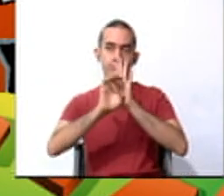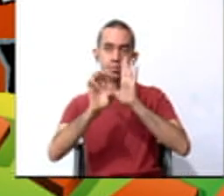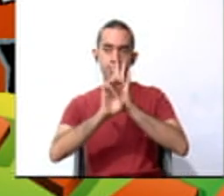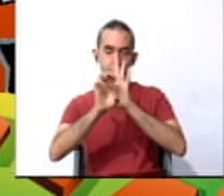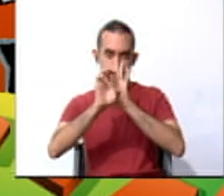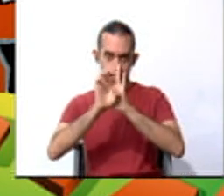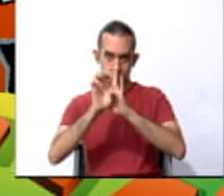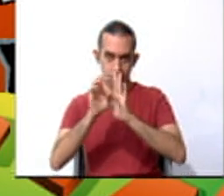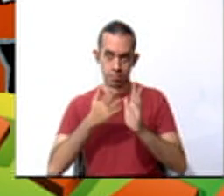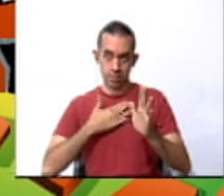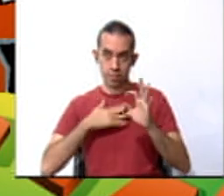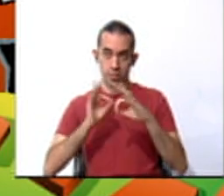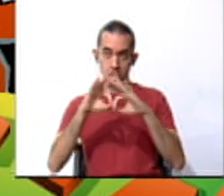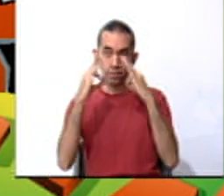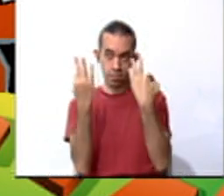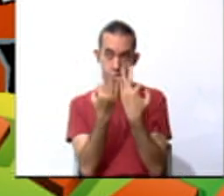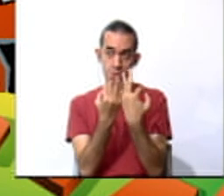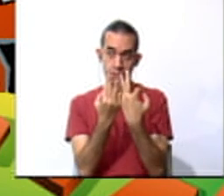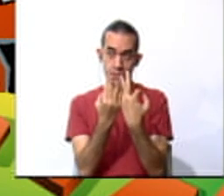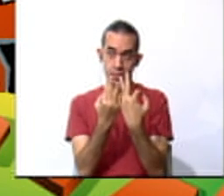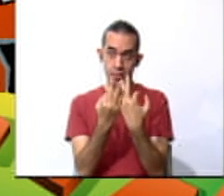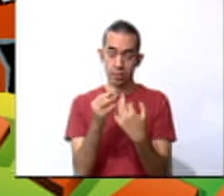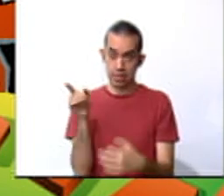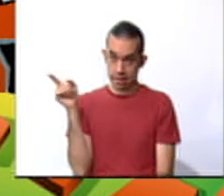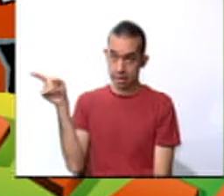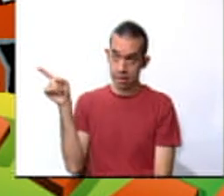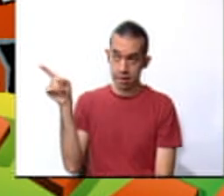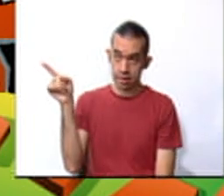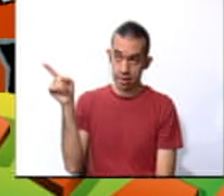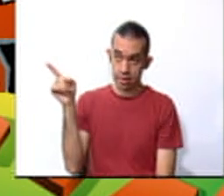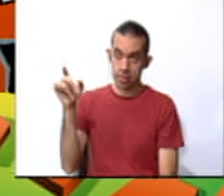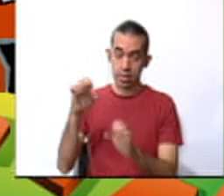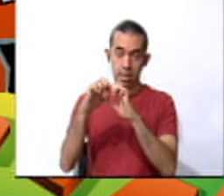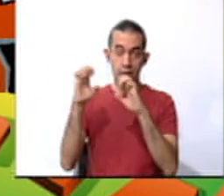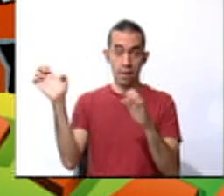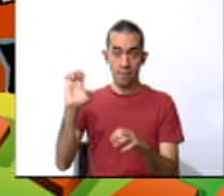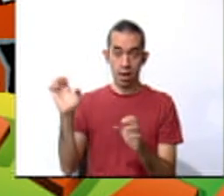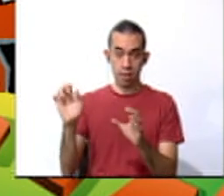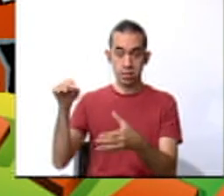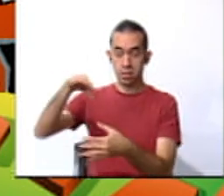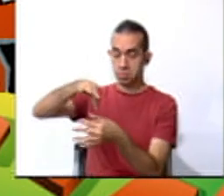in my family, we have this emergency kit.